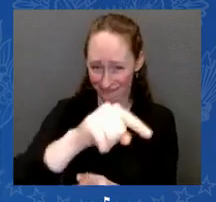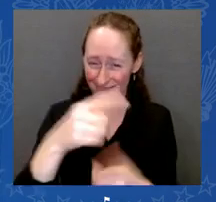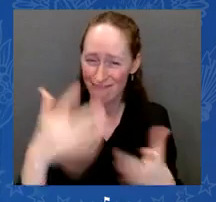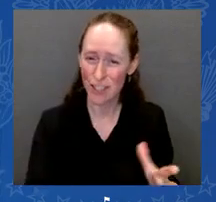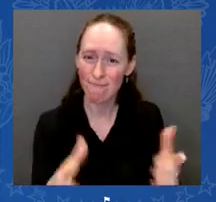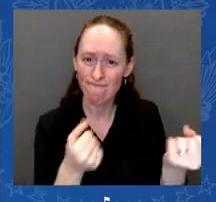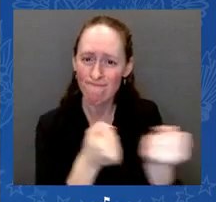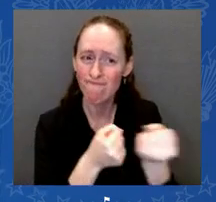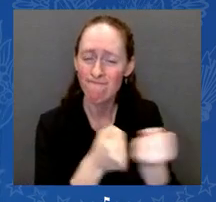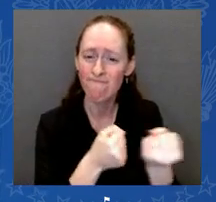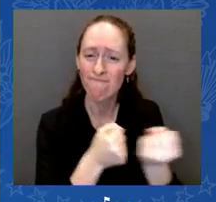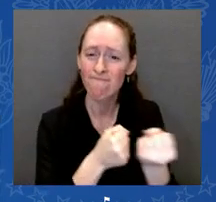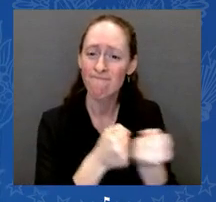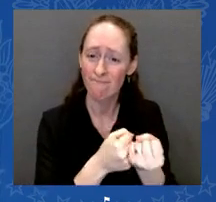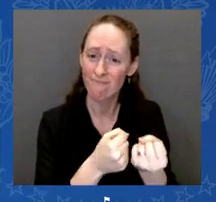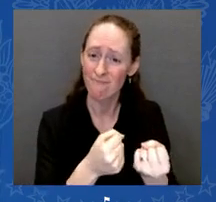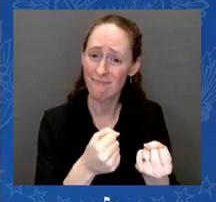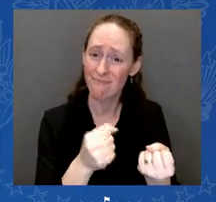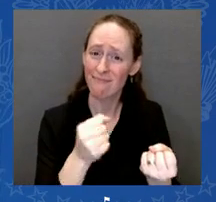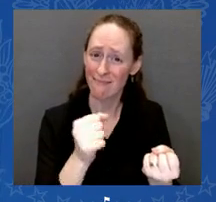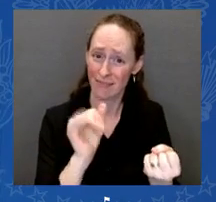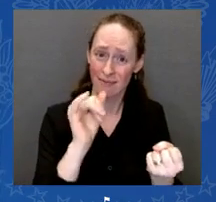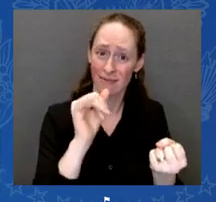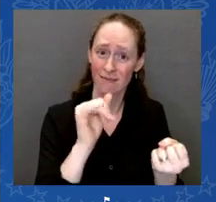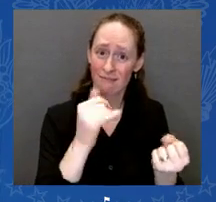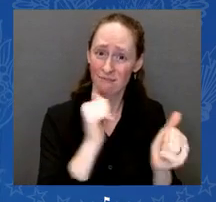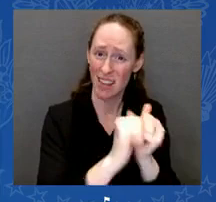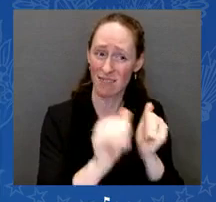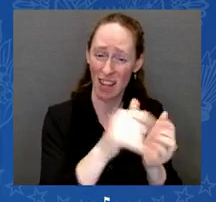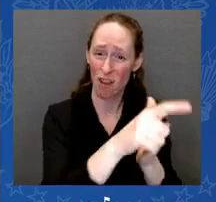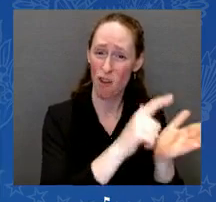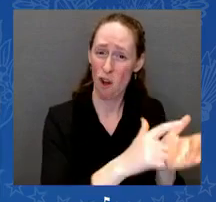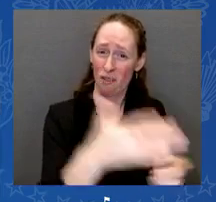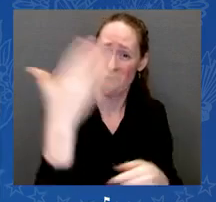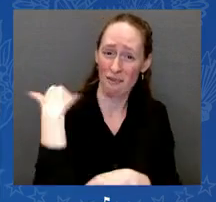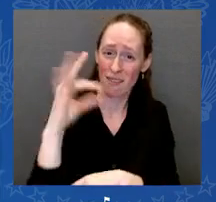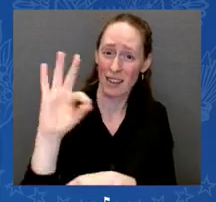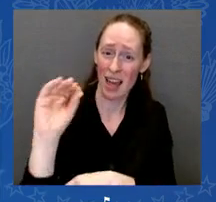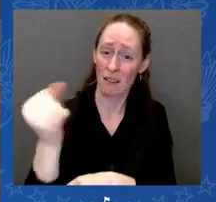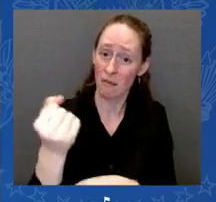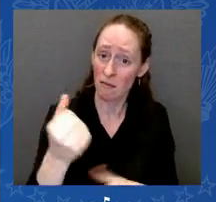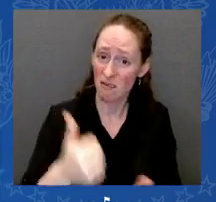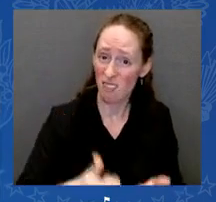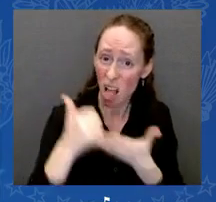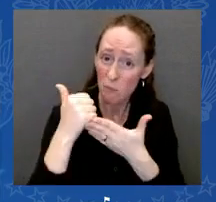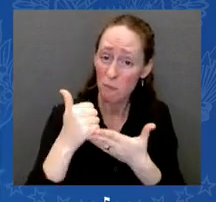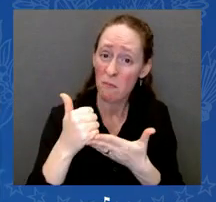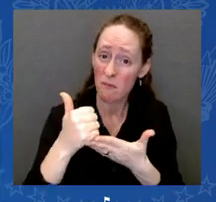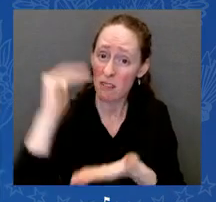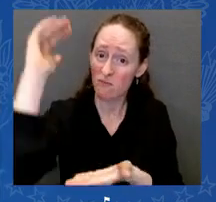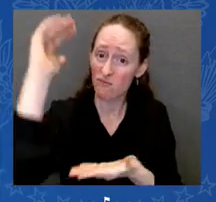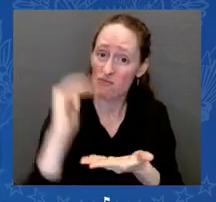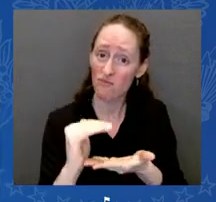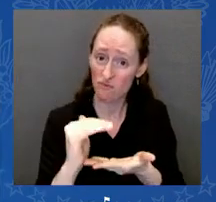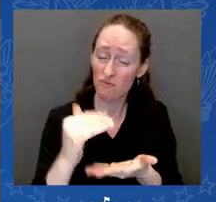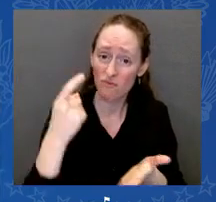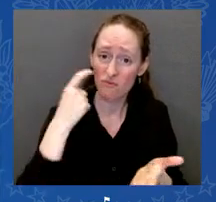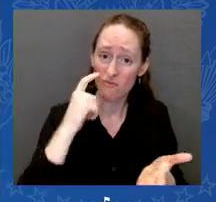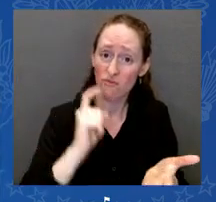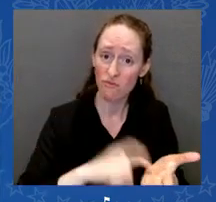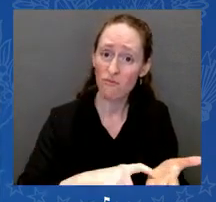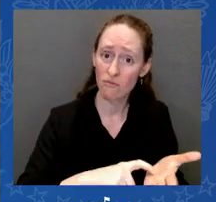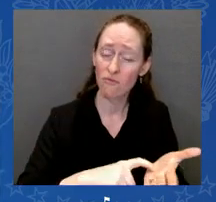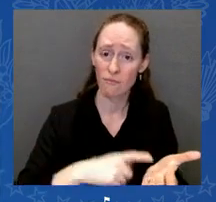The number of violent and mass murders reduced were significant. A lot of people's lives were saved.